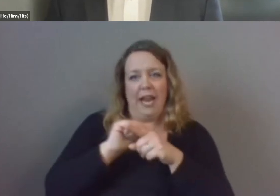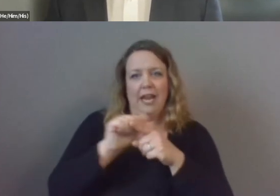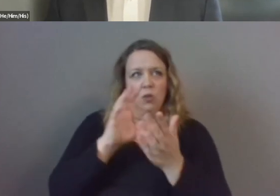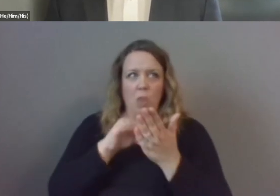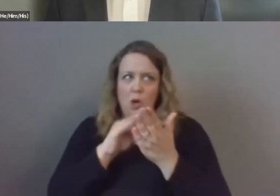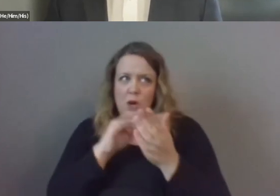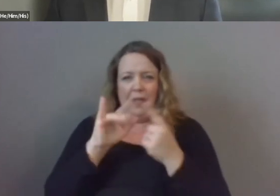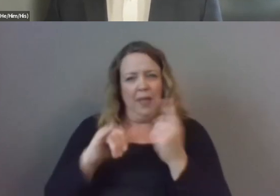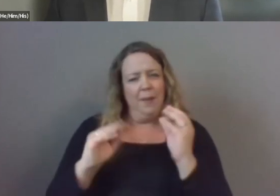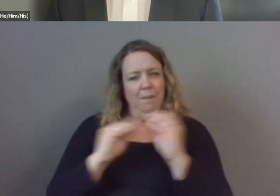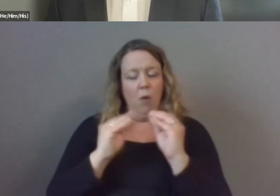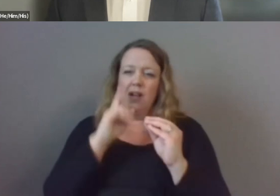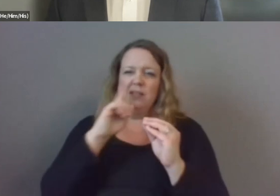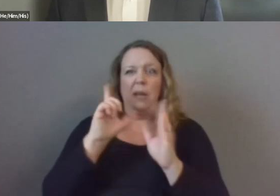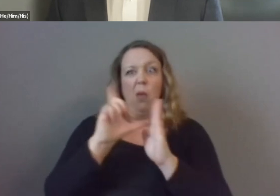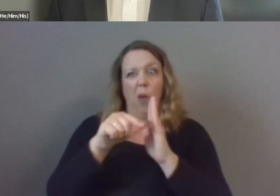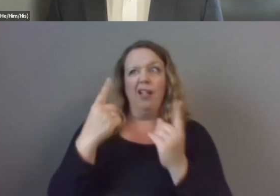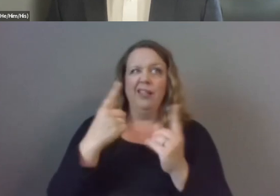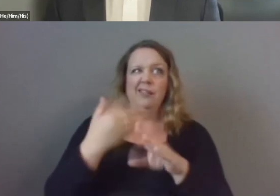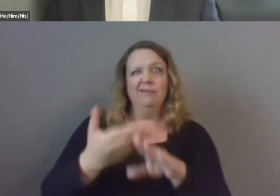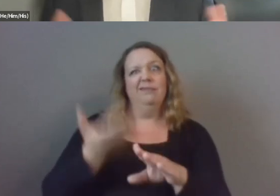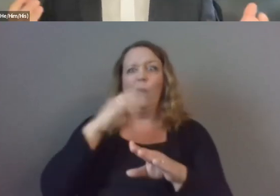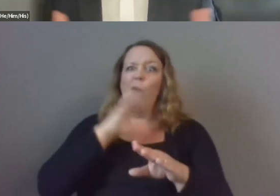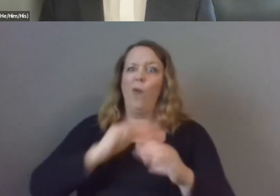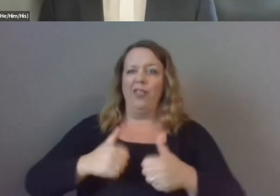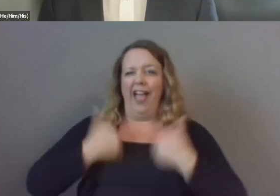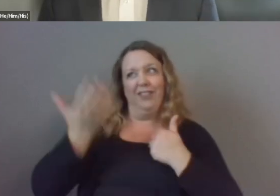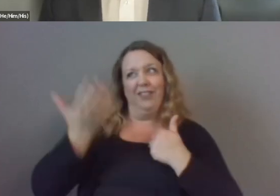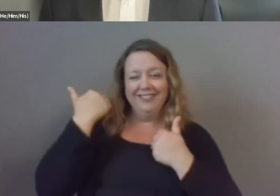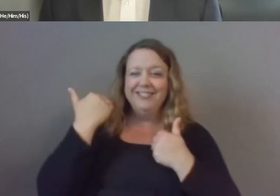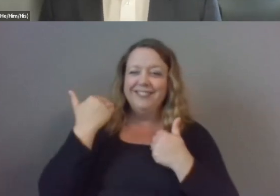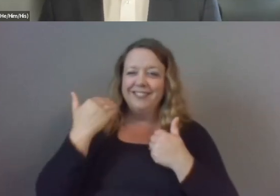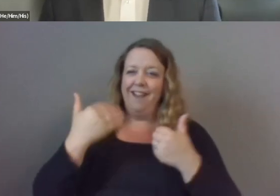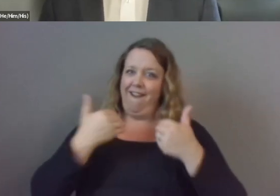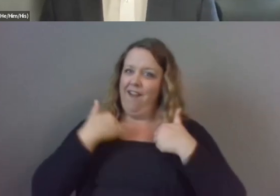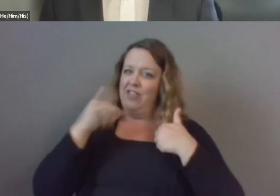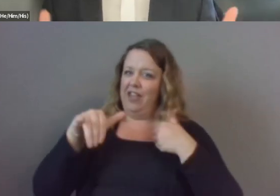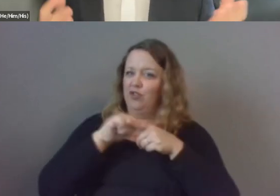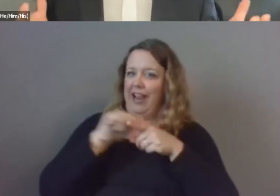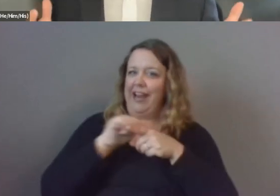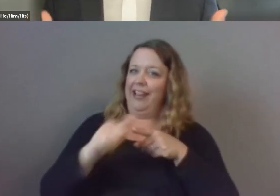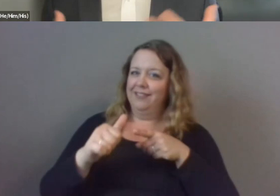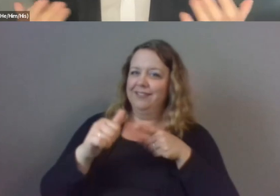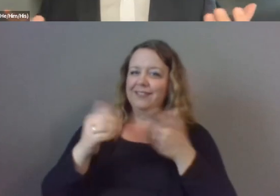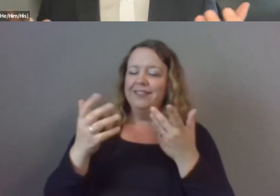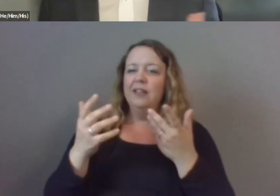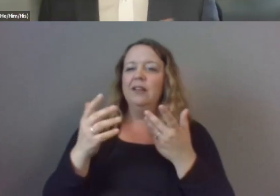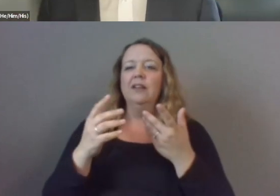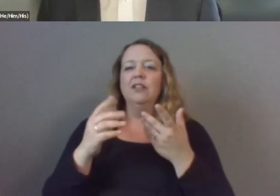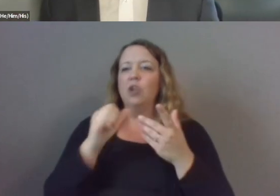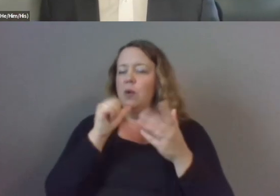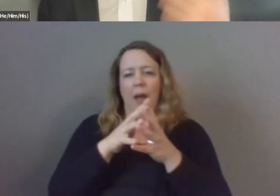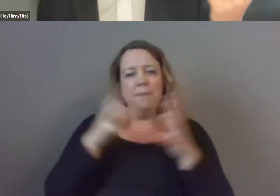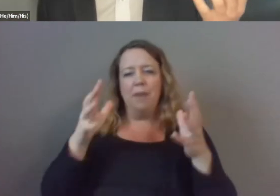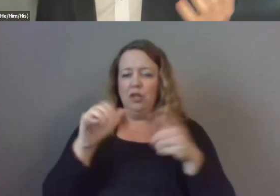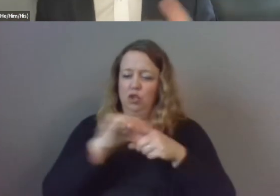a while and and it was sort of in a previous life that i had um that i had that training but i you know i haven't gotten as much of that through my